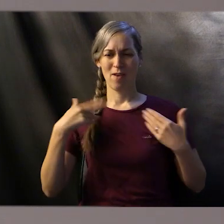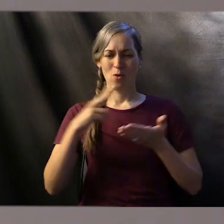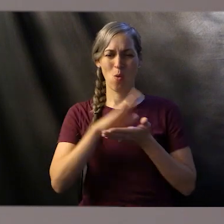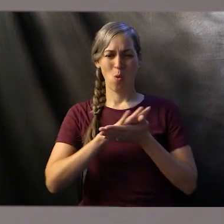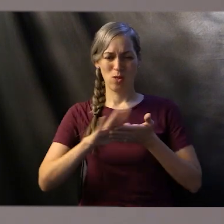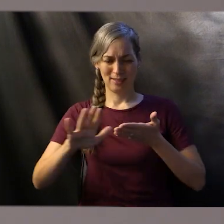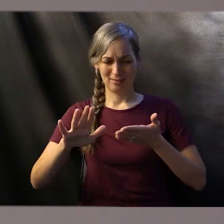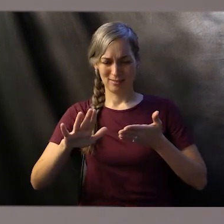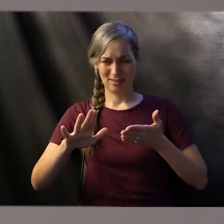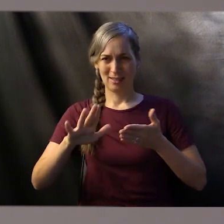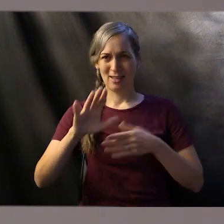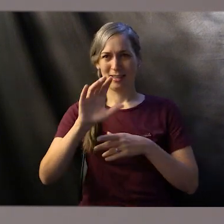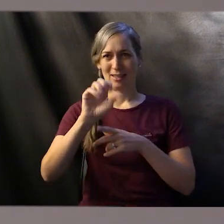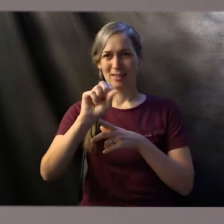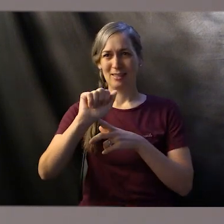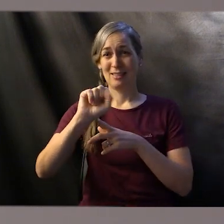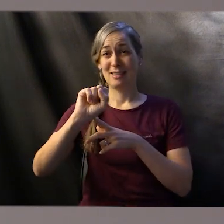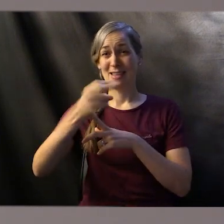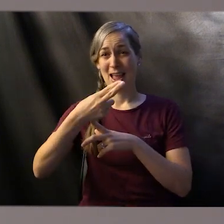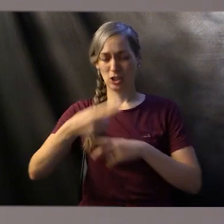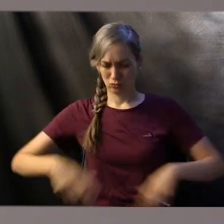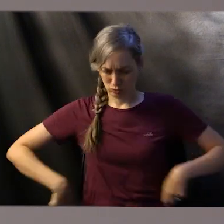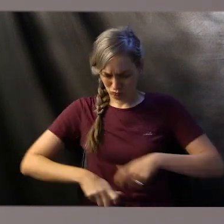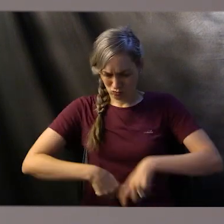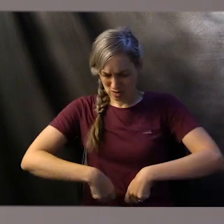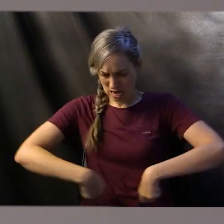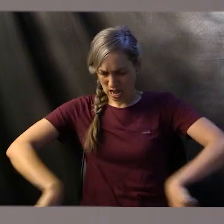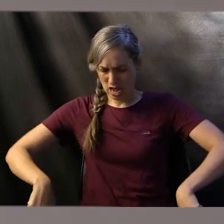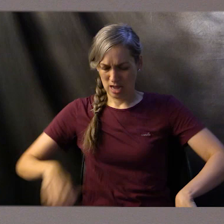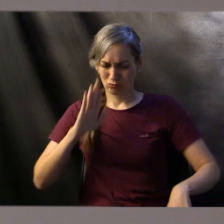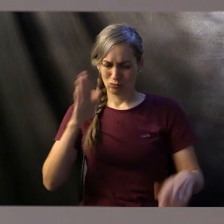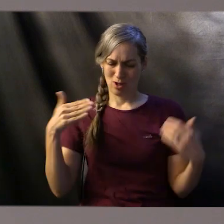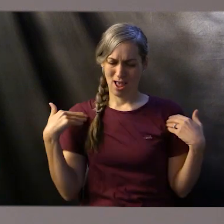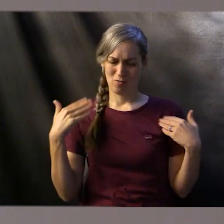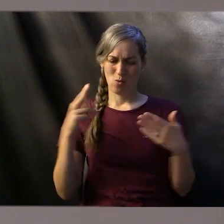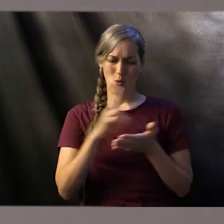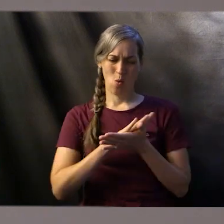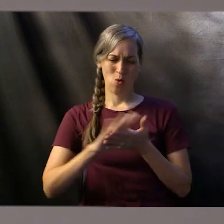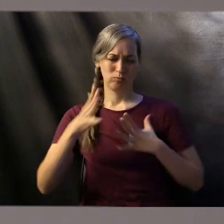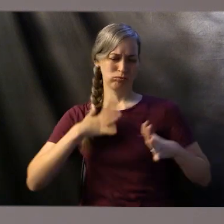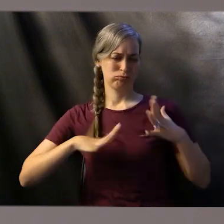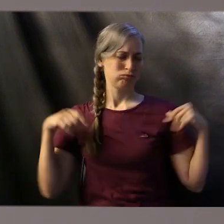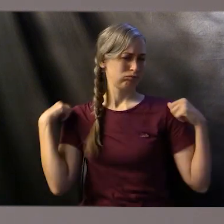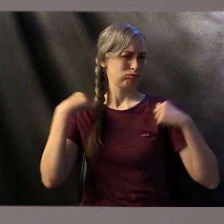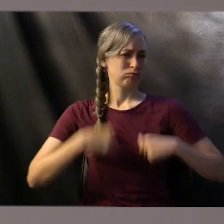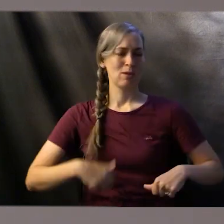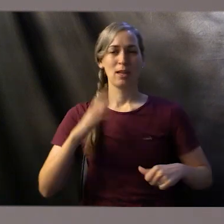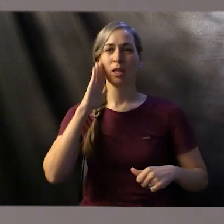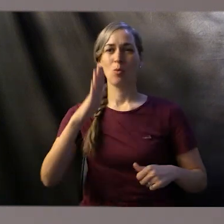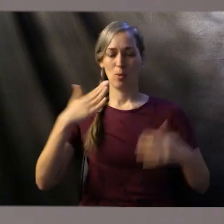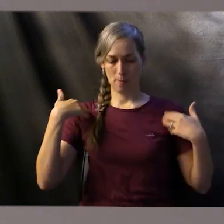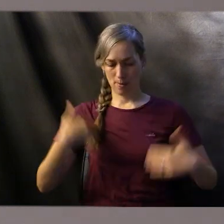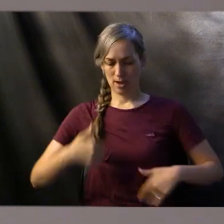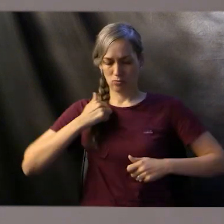waist and wear the linen turban. These are the holy garments. He shall bathe his body in water and put them